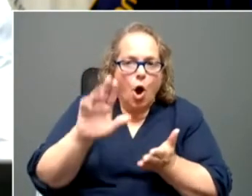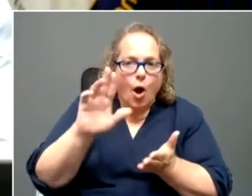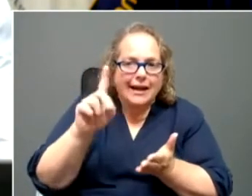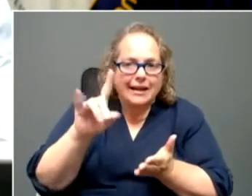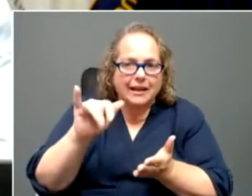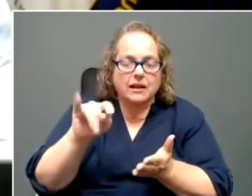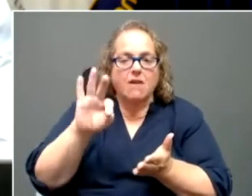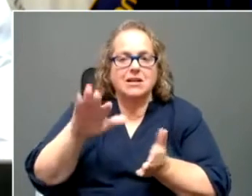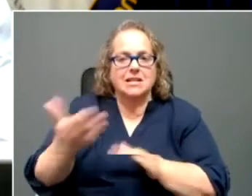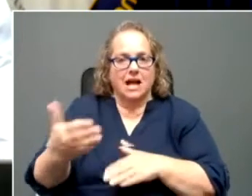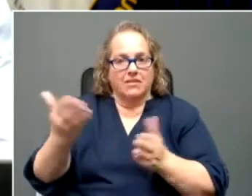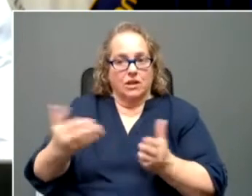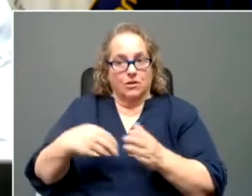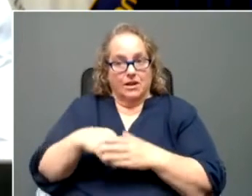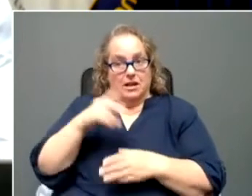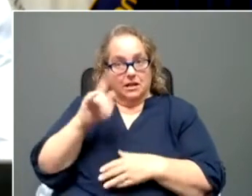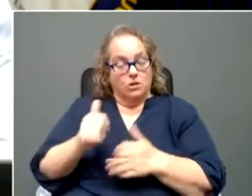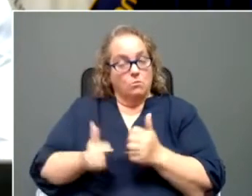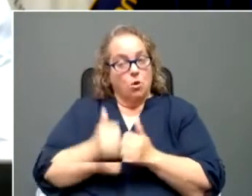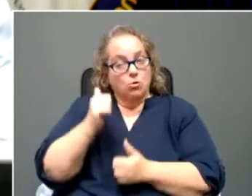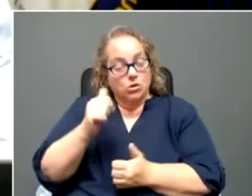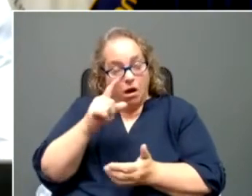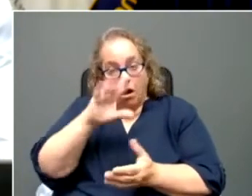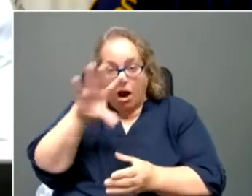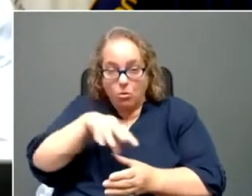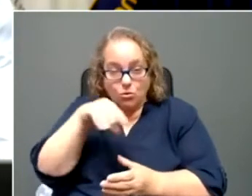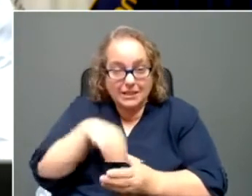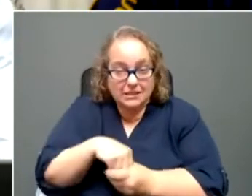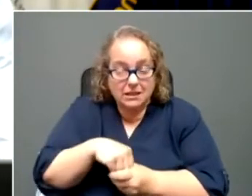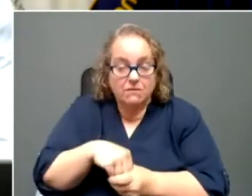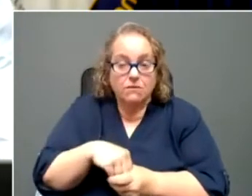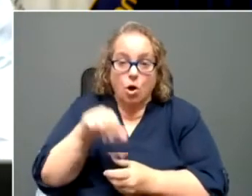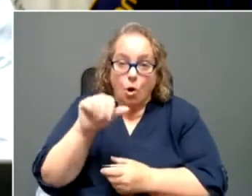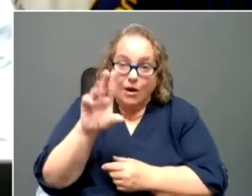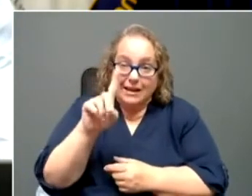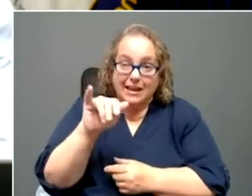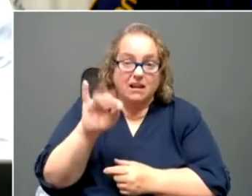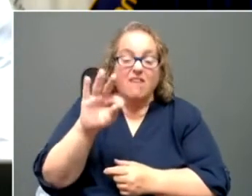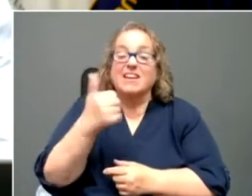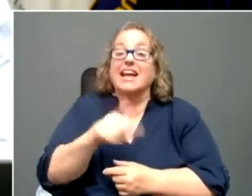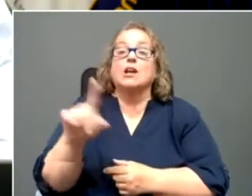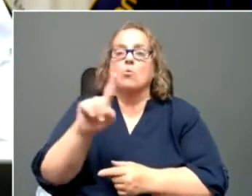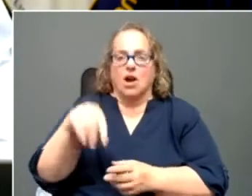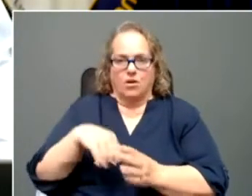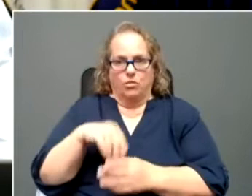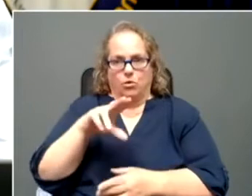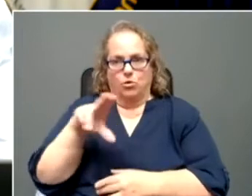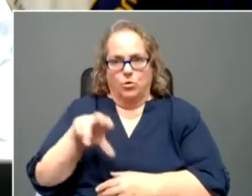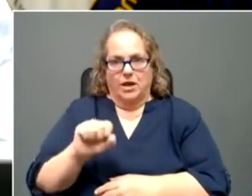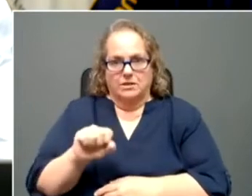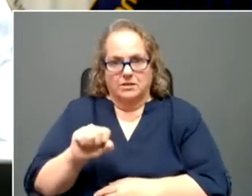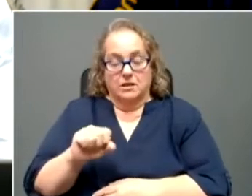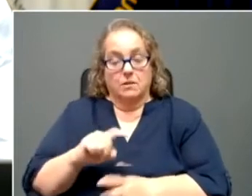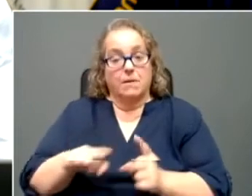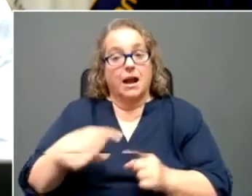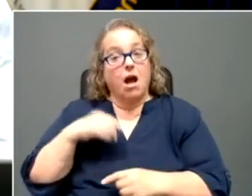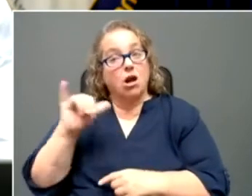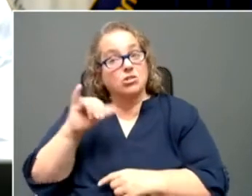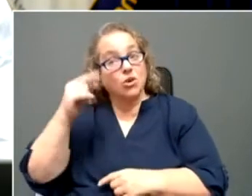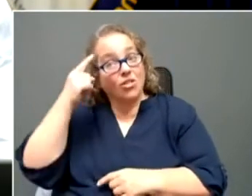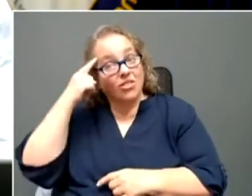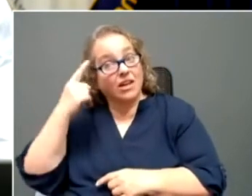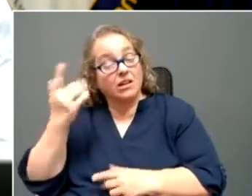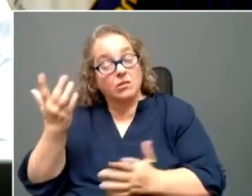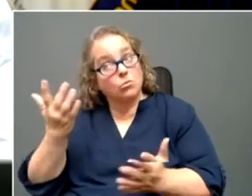this pandemic, the most comprehensive audit of anywhere in the United States. What I also think it means is that,